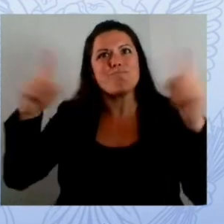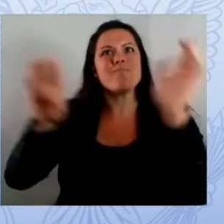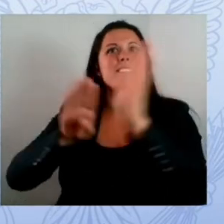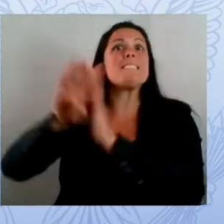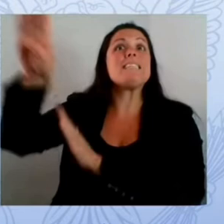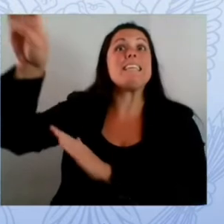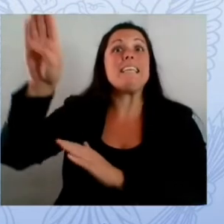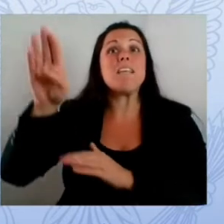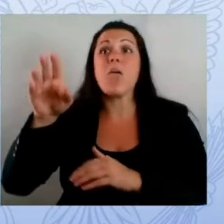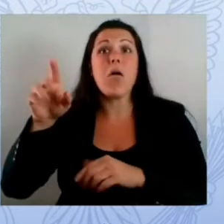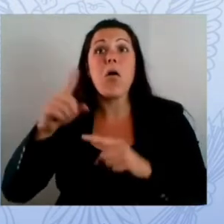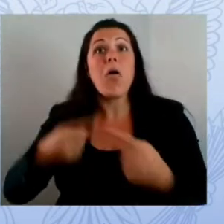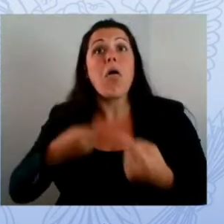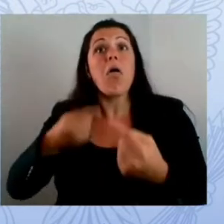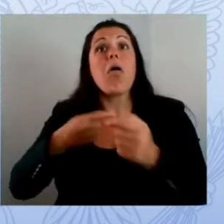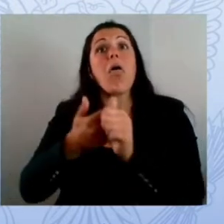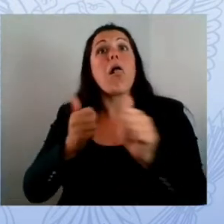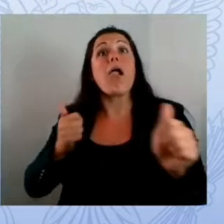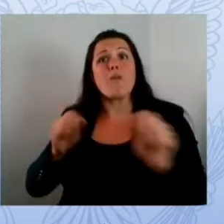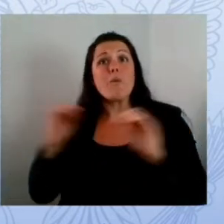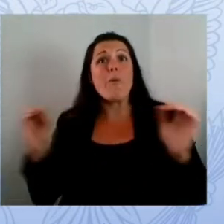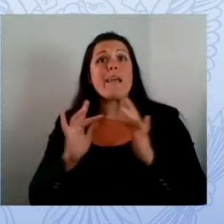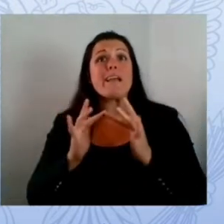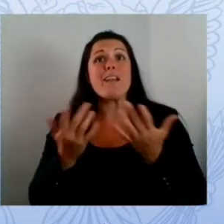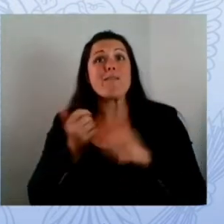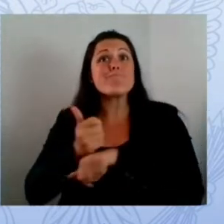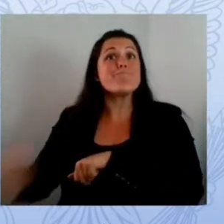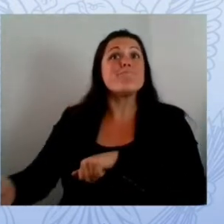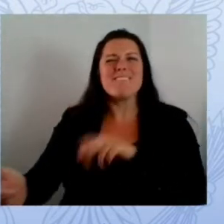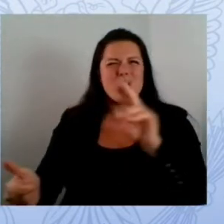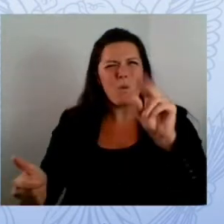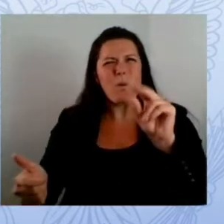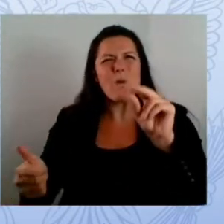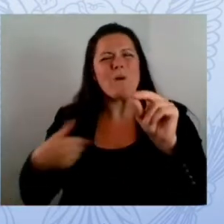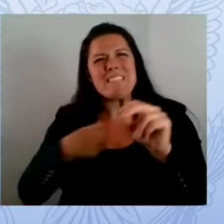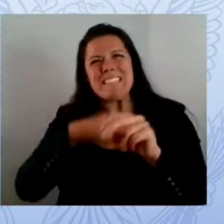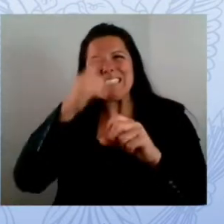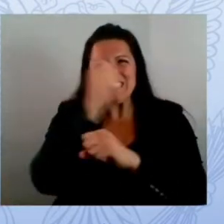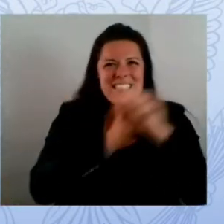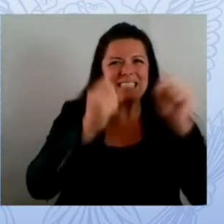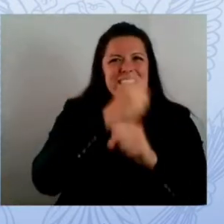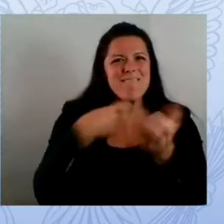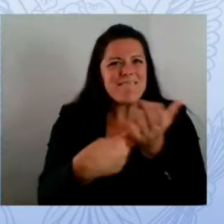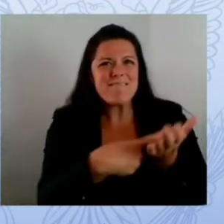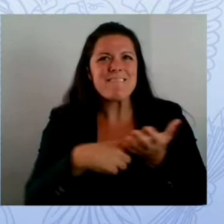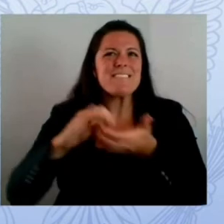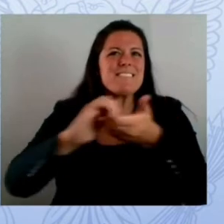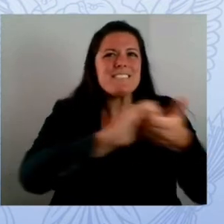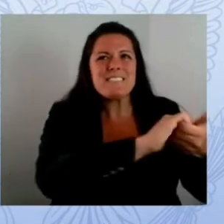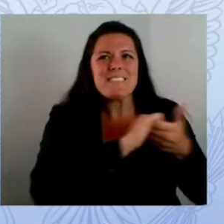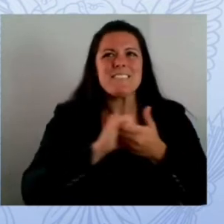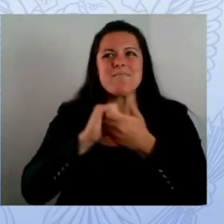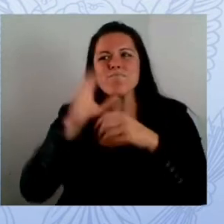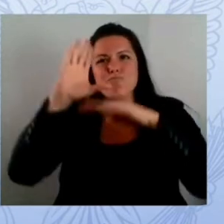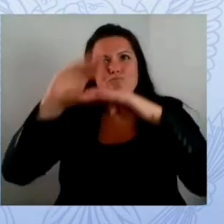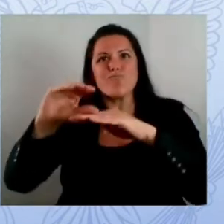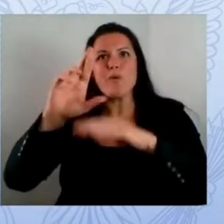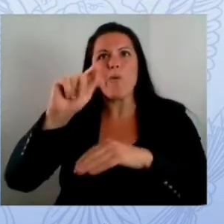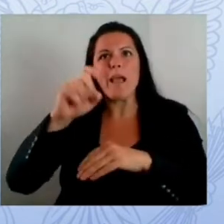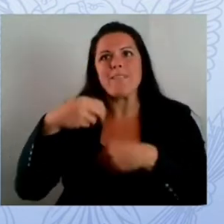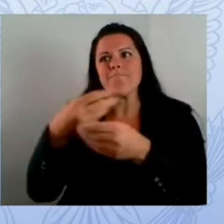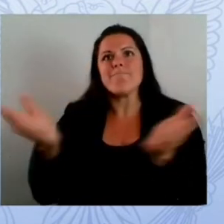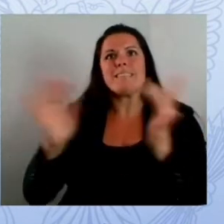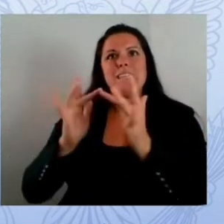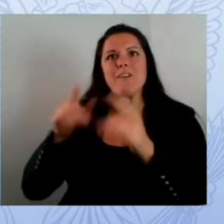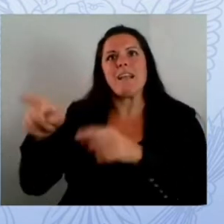kind of uh analogy we see ourselves in as intermediate units as the great emulsifier between the k-12 public schools you like that didn't you